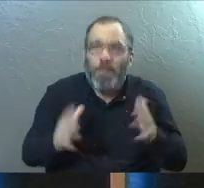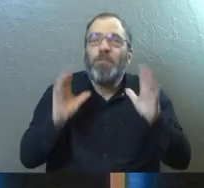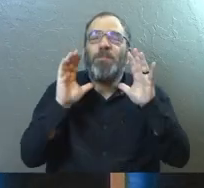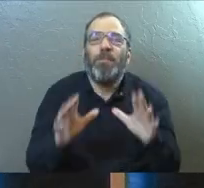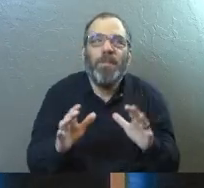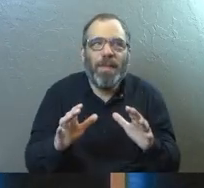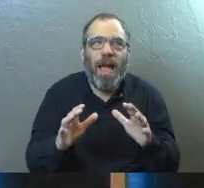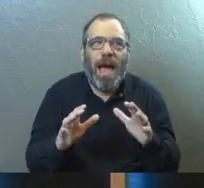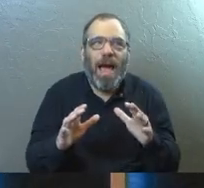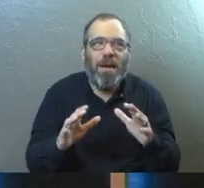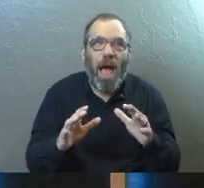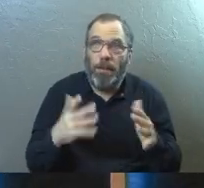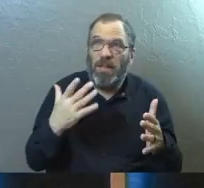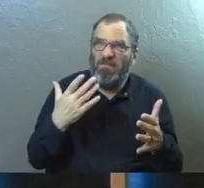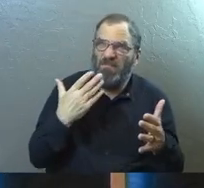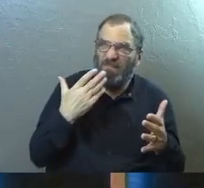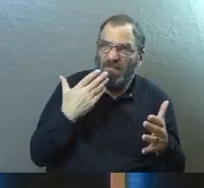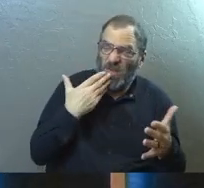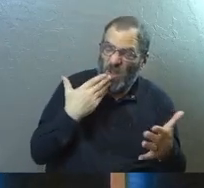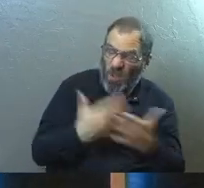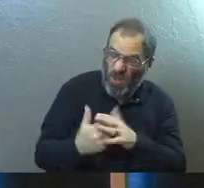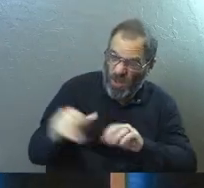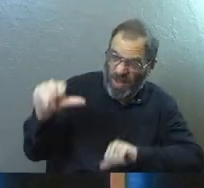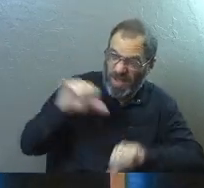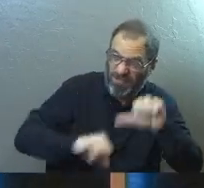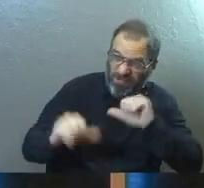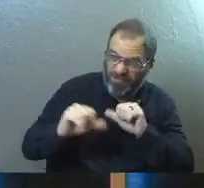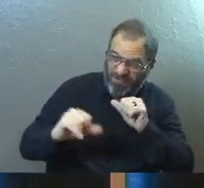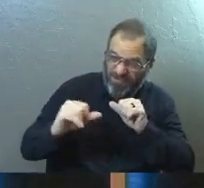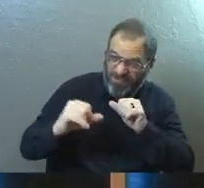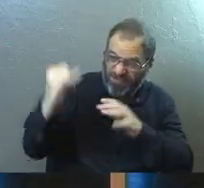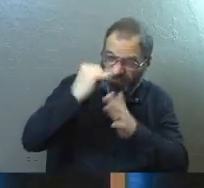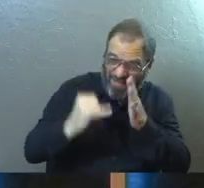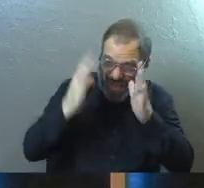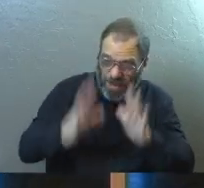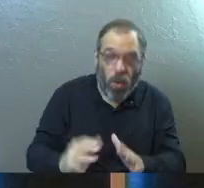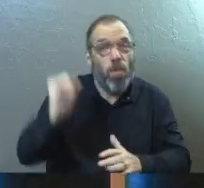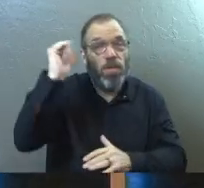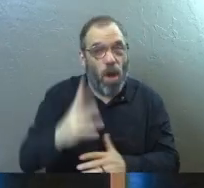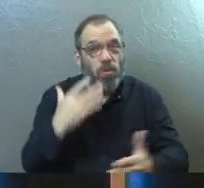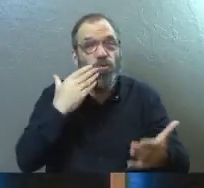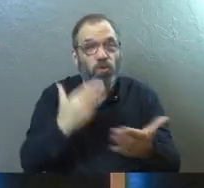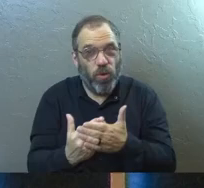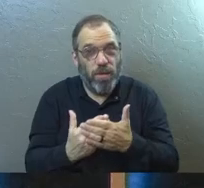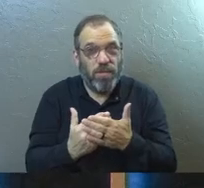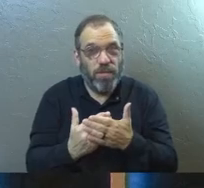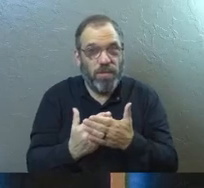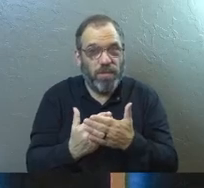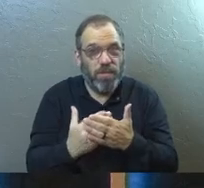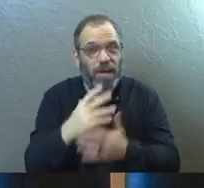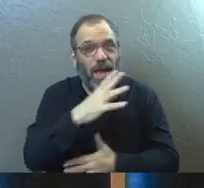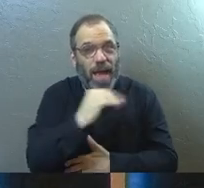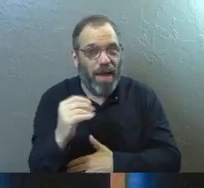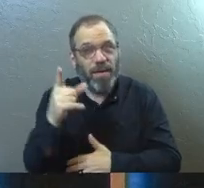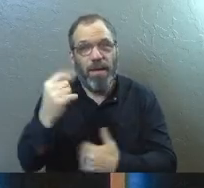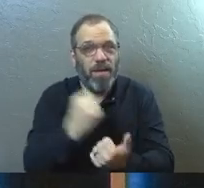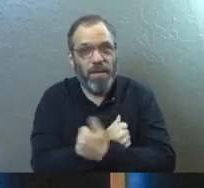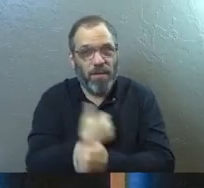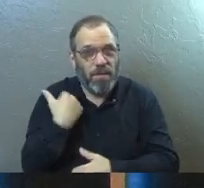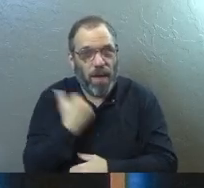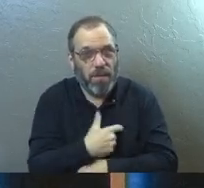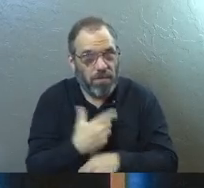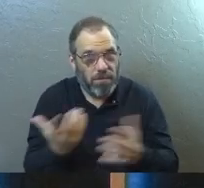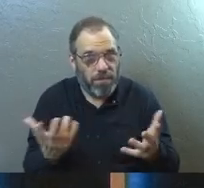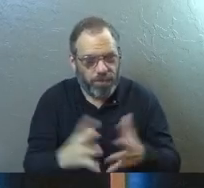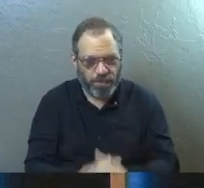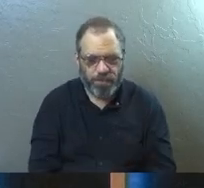not just a good scientific designer. God is good and loving. Okay.